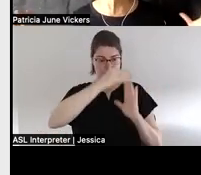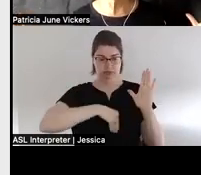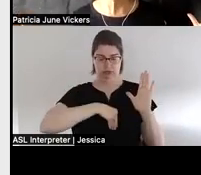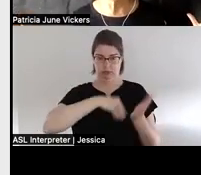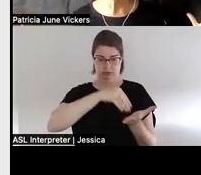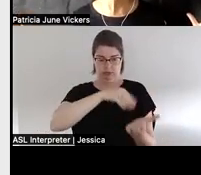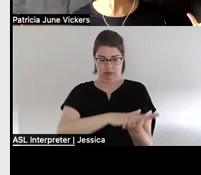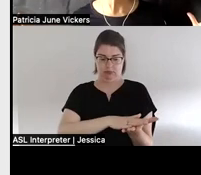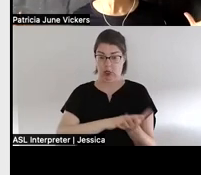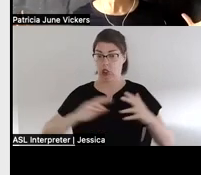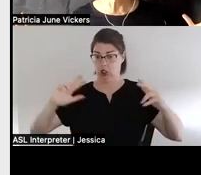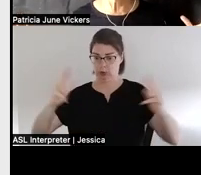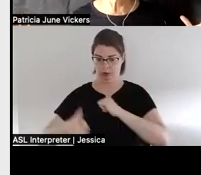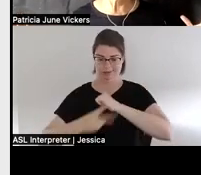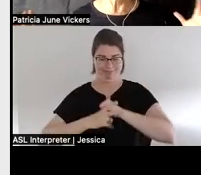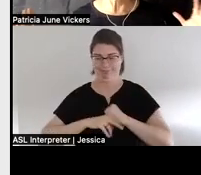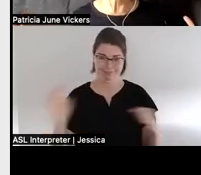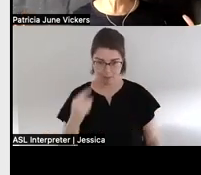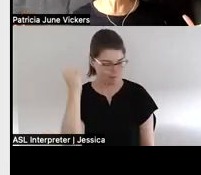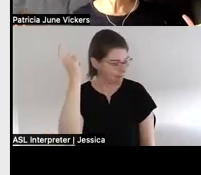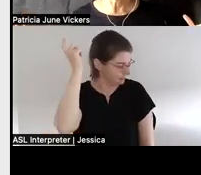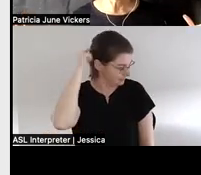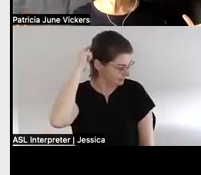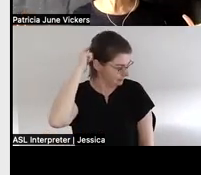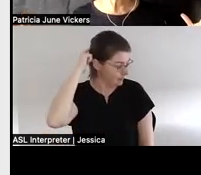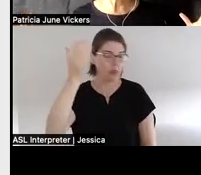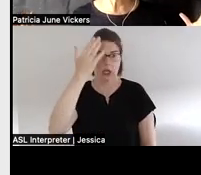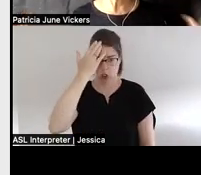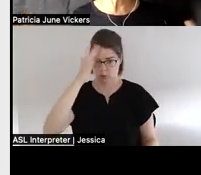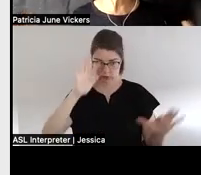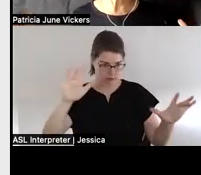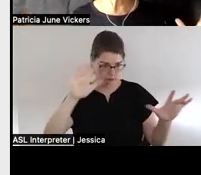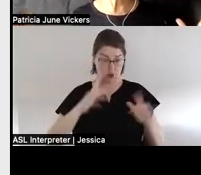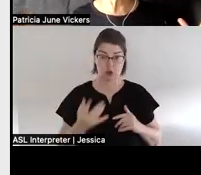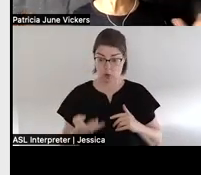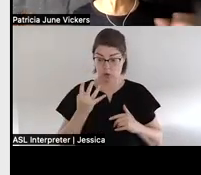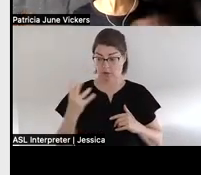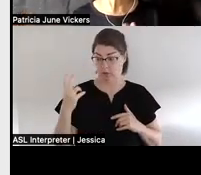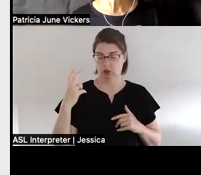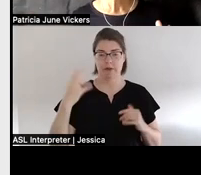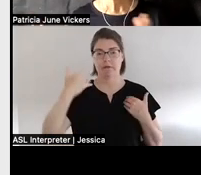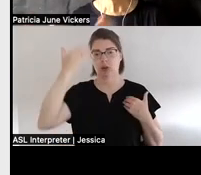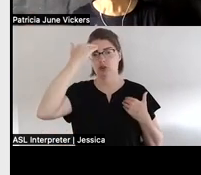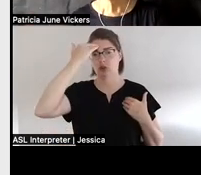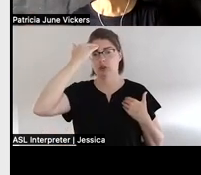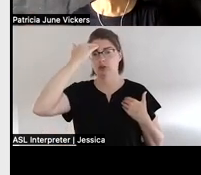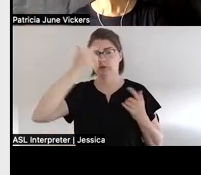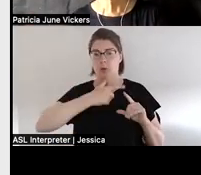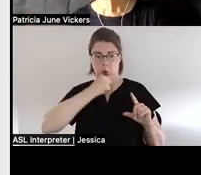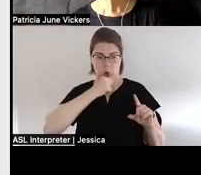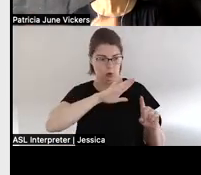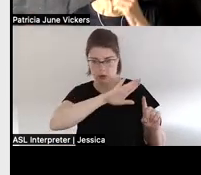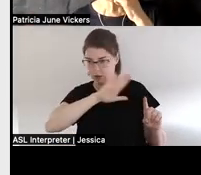it's not on computers they knew so the chiefs have a knowledge of who you